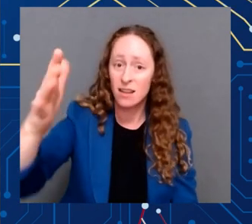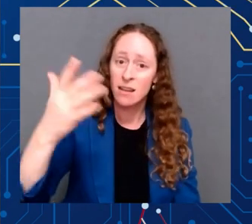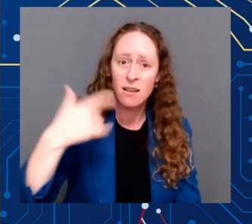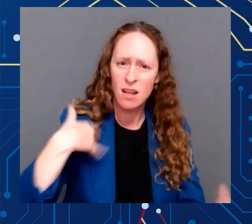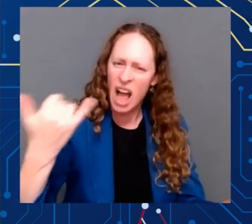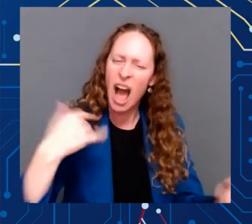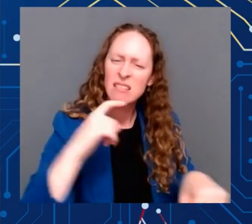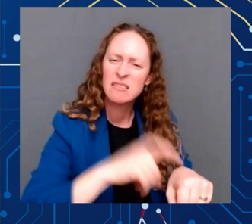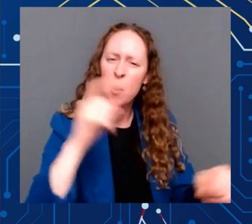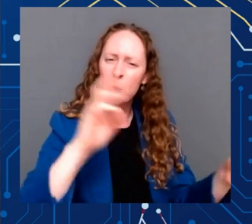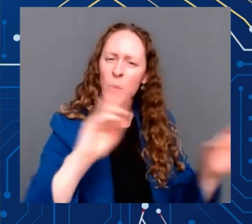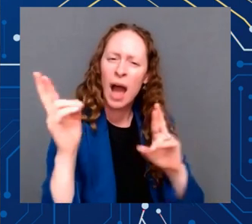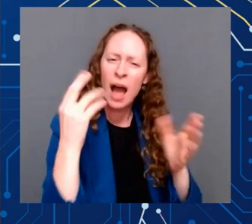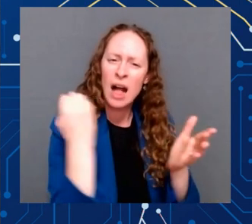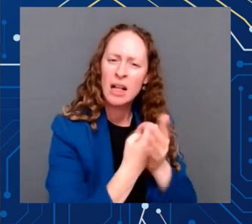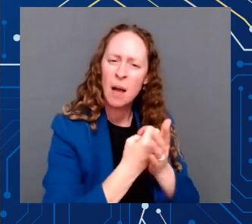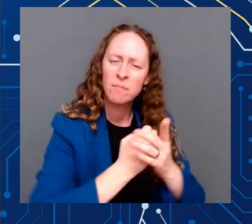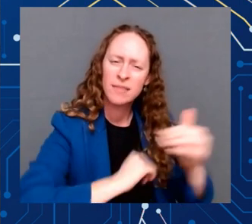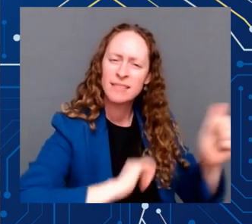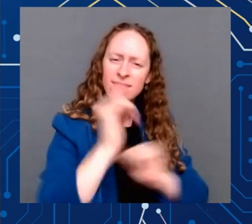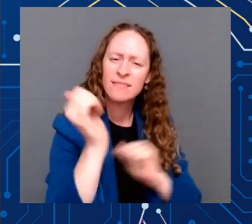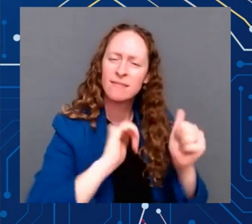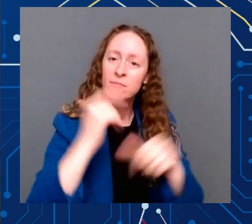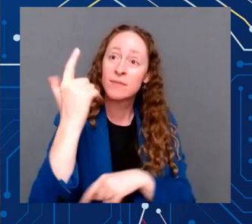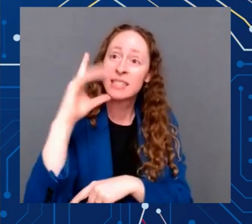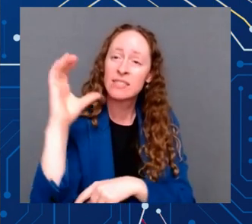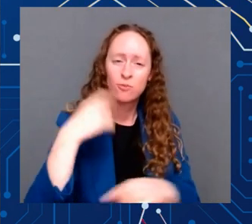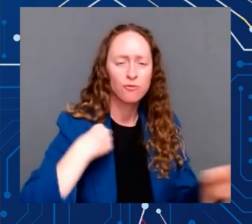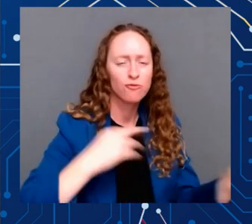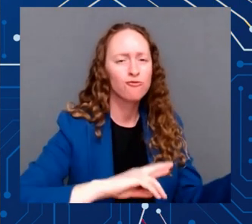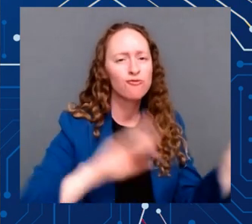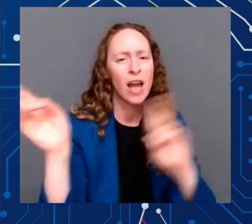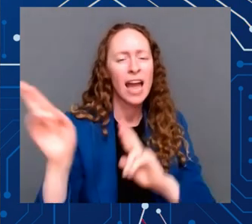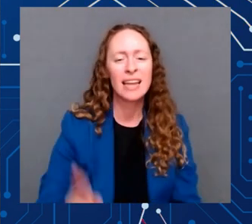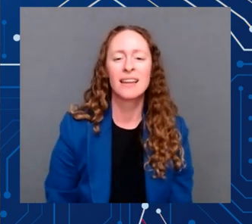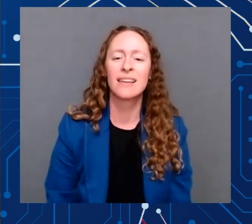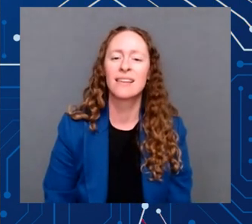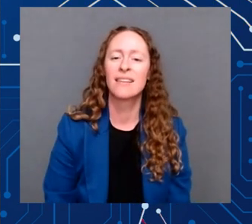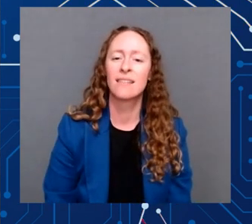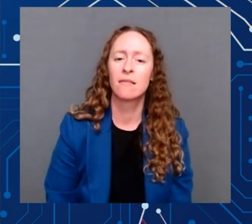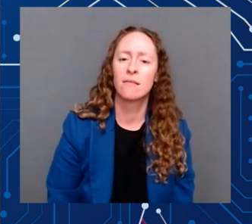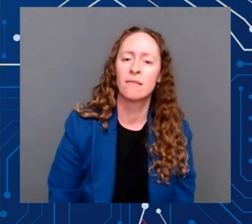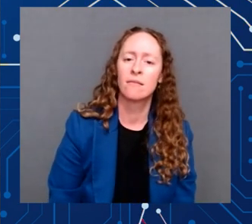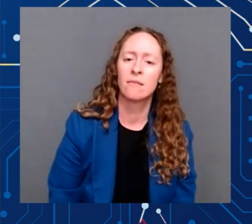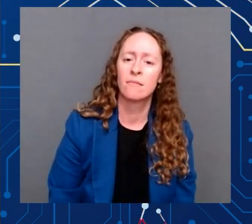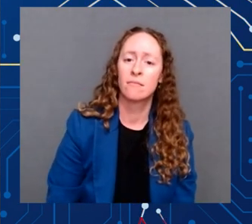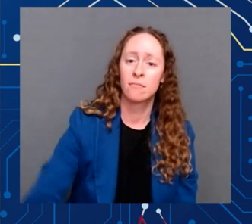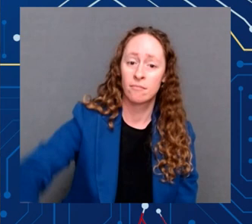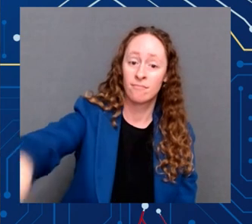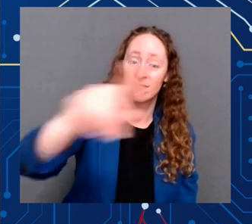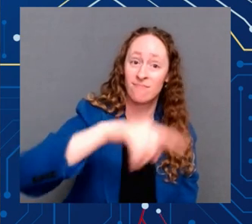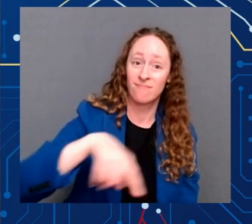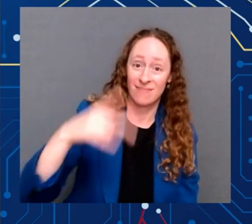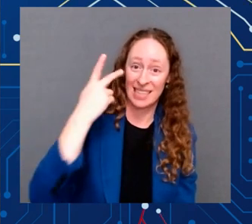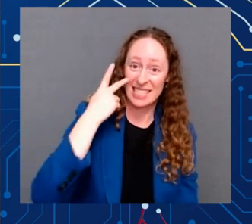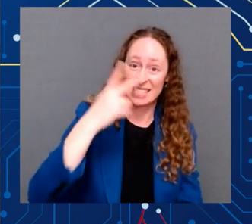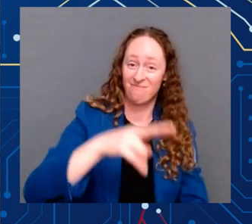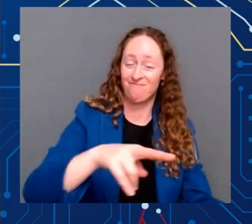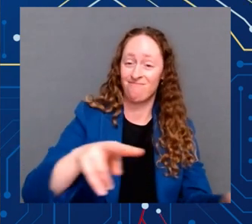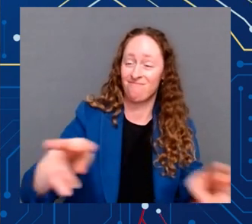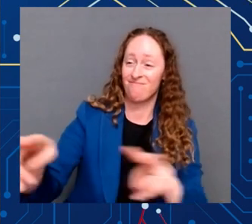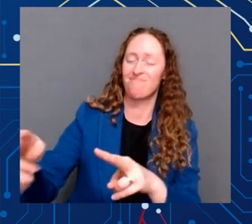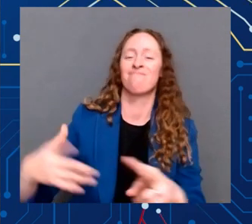You're the reason why I'm so optimistic about the future of our country. You know, the Chips and Science Act